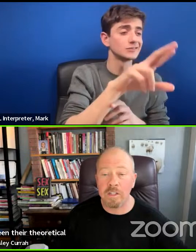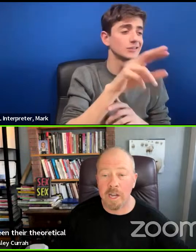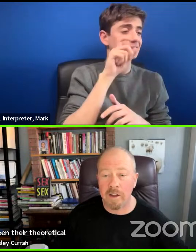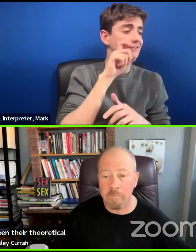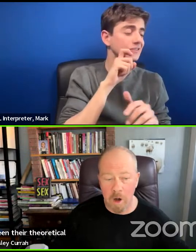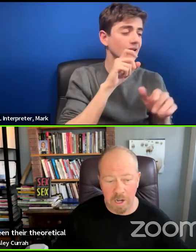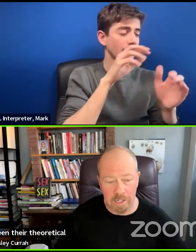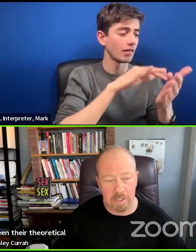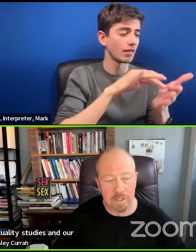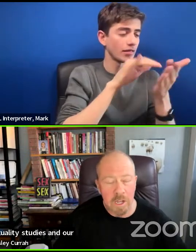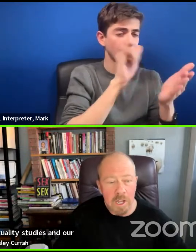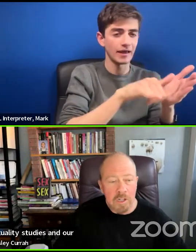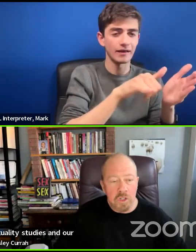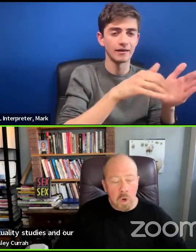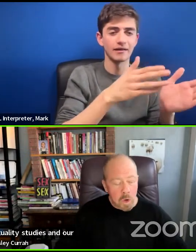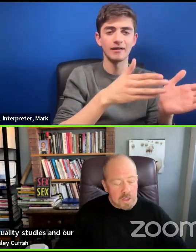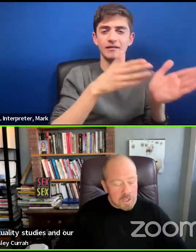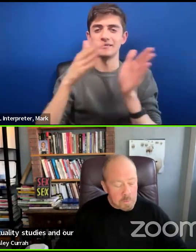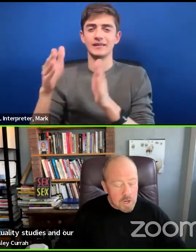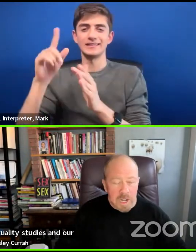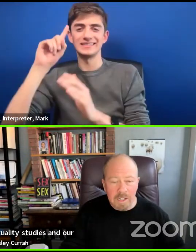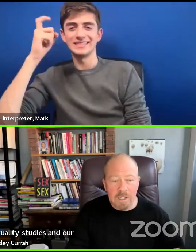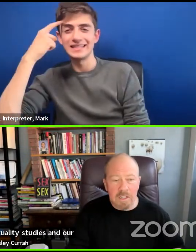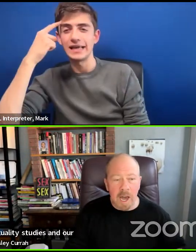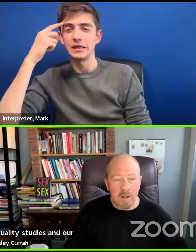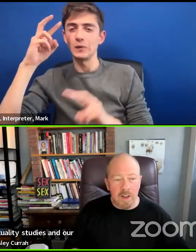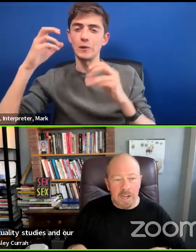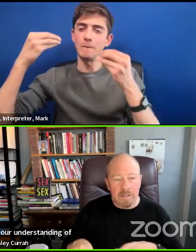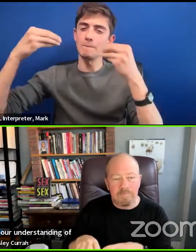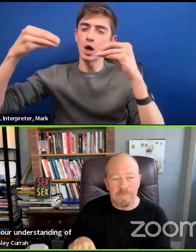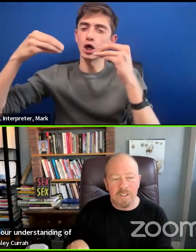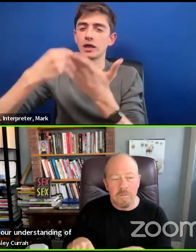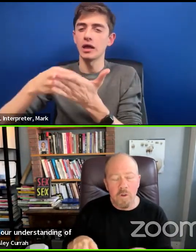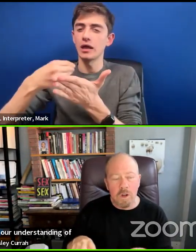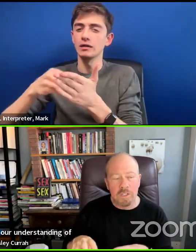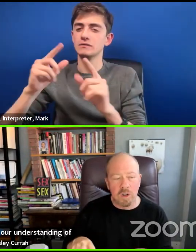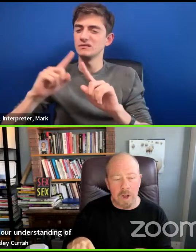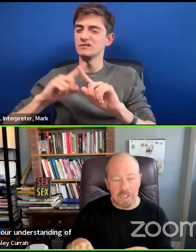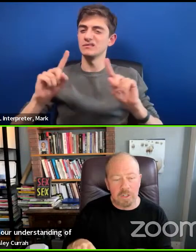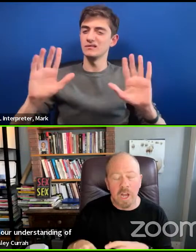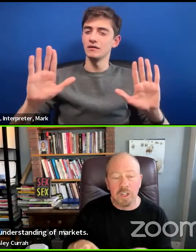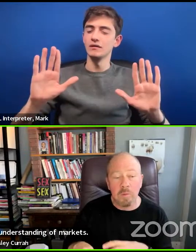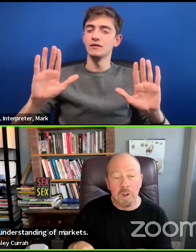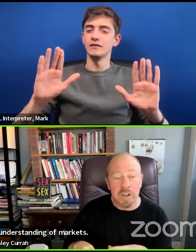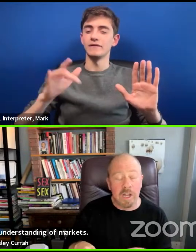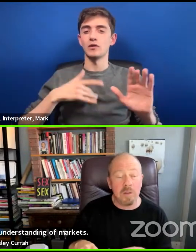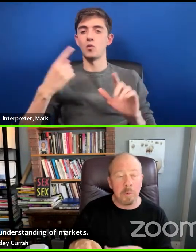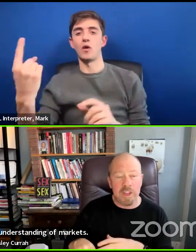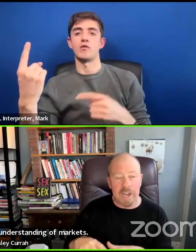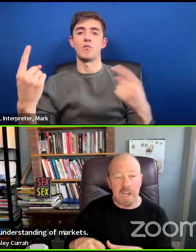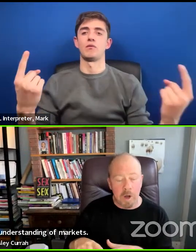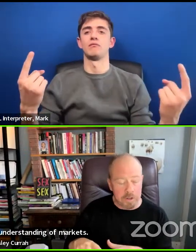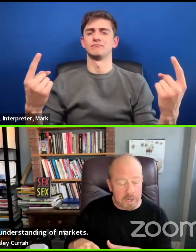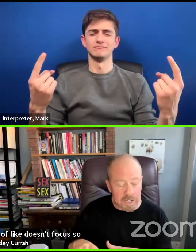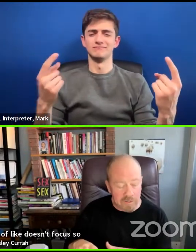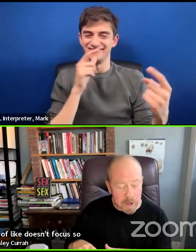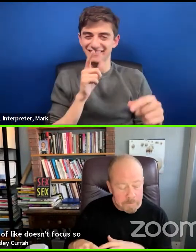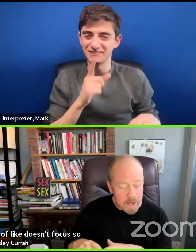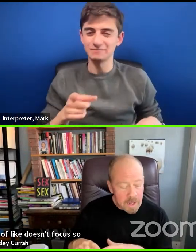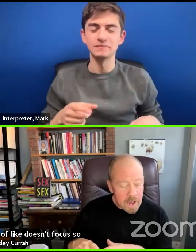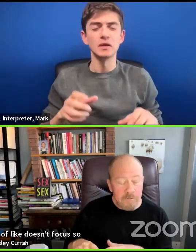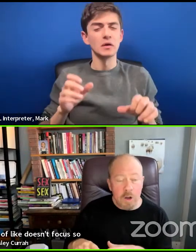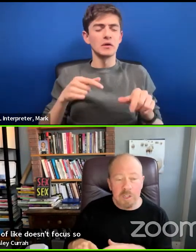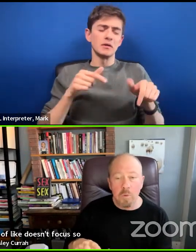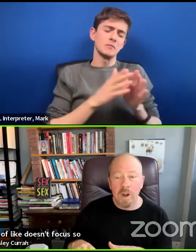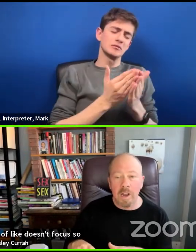our understanding of markets. So what this book does is kind of like, doesn't focus so much, it talks a little, we can talk a little bit of the identity politics stuff,